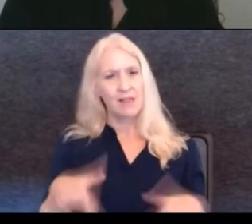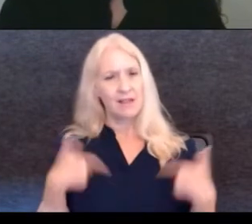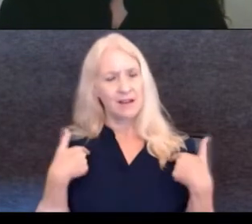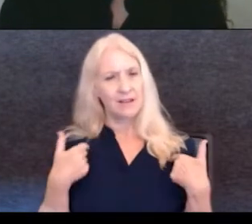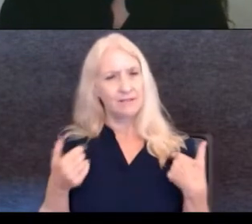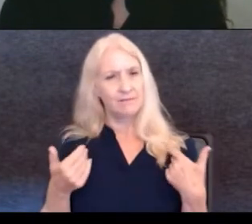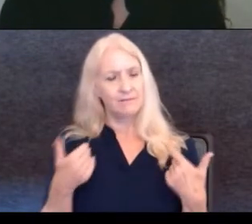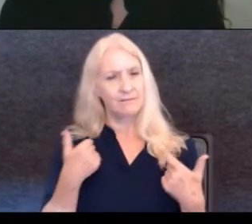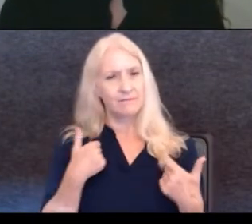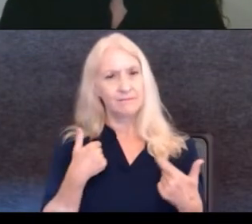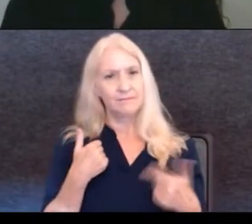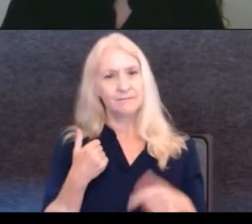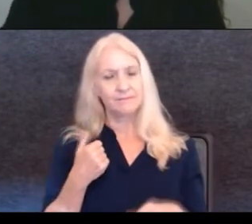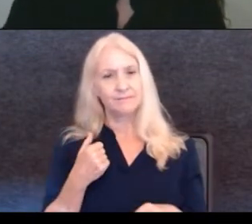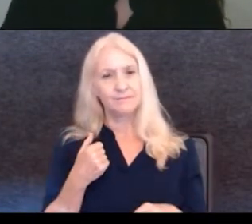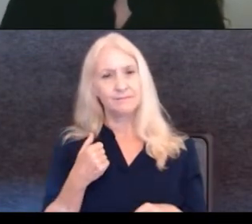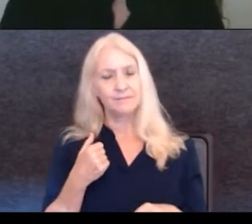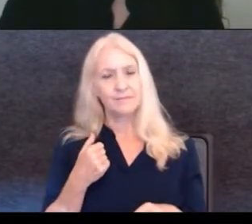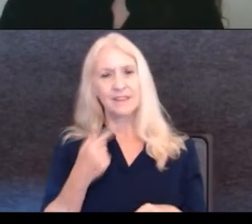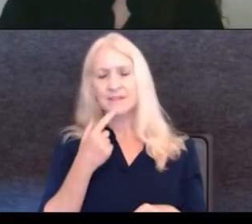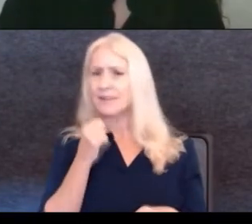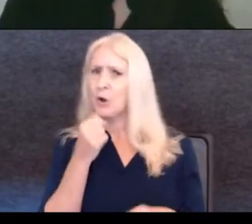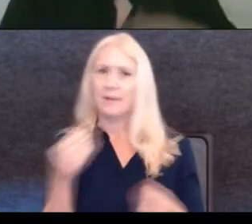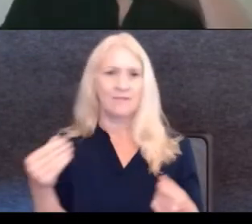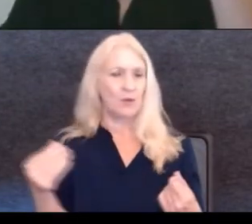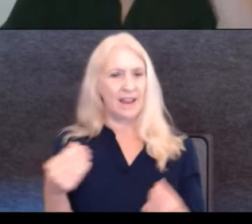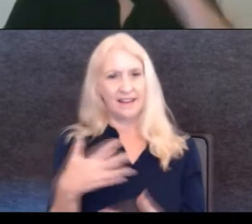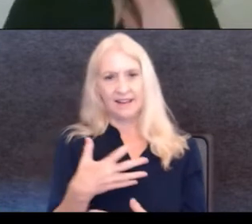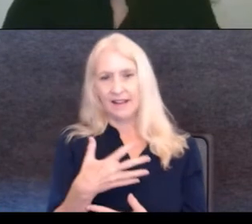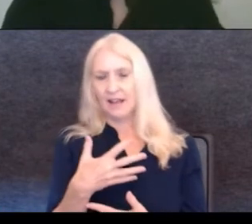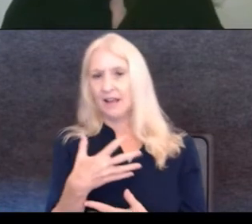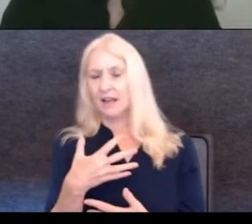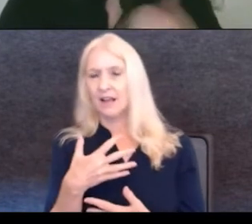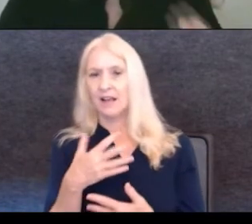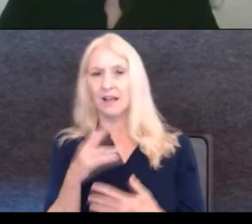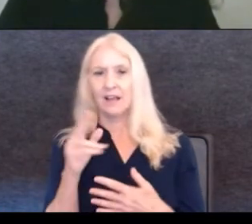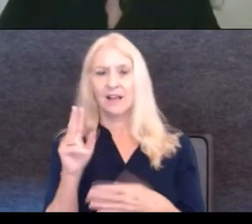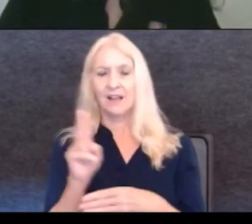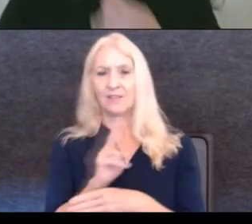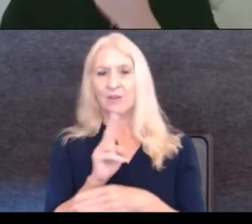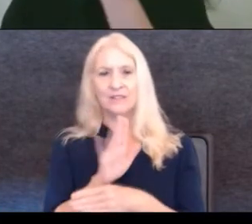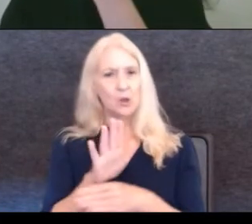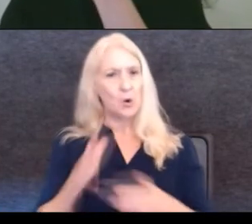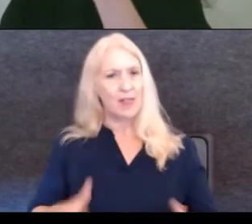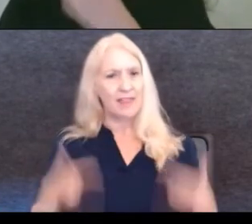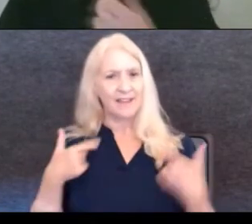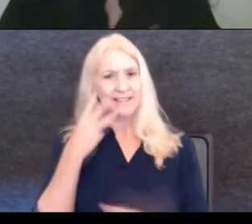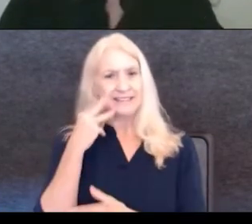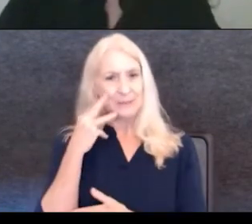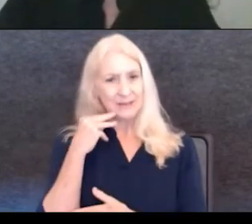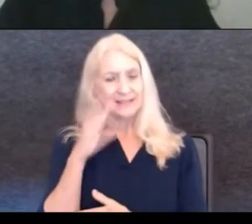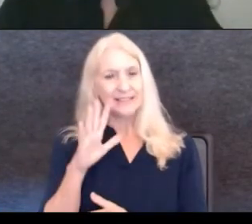I would say, uh, not to be afraid of, uh, using your life experience and your